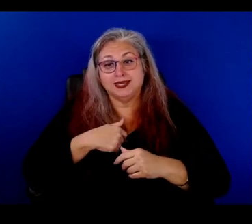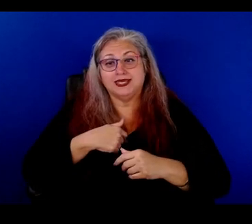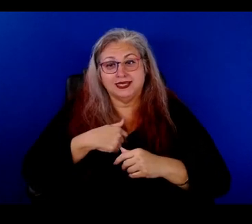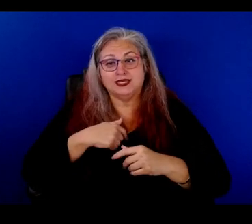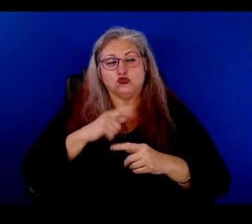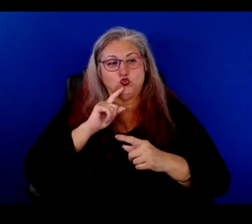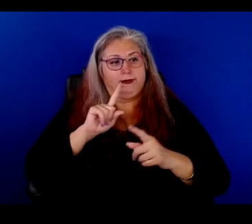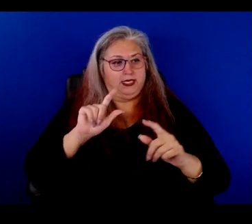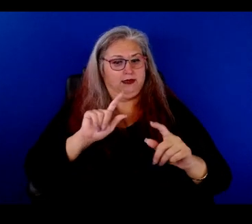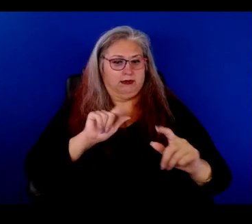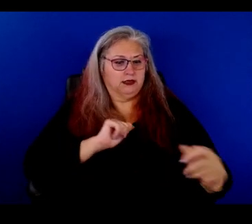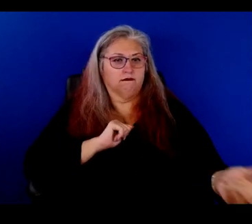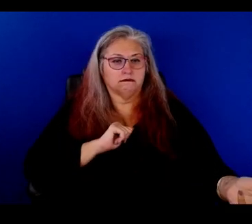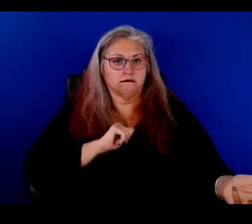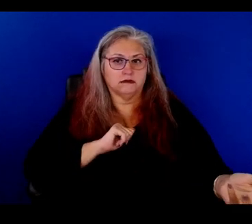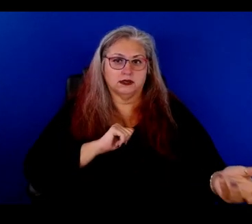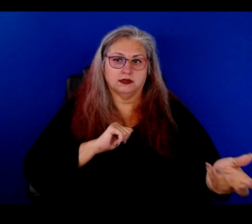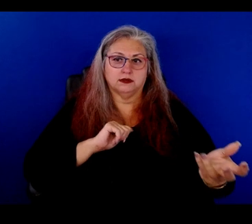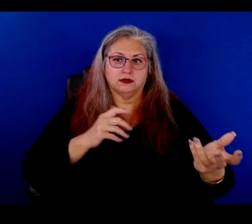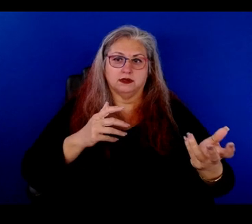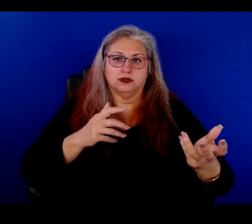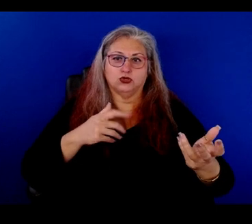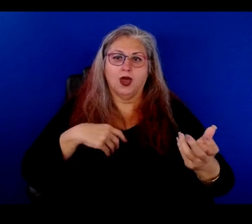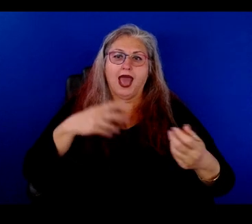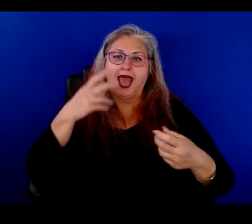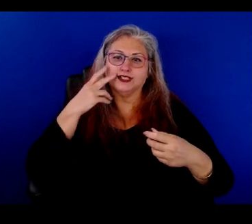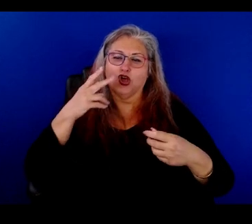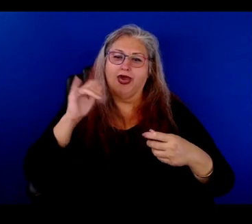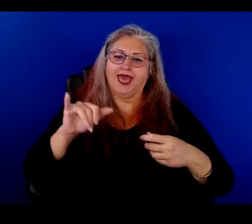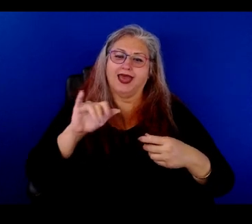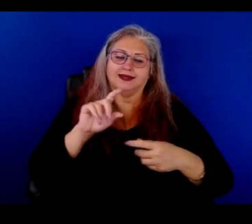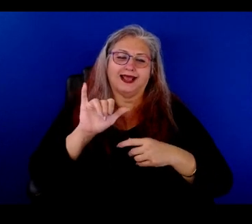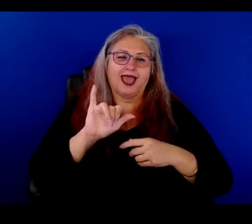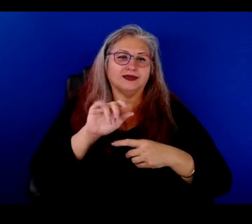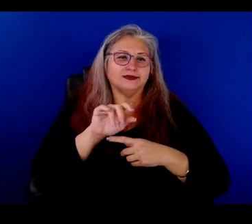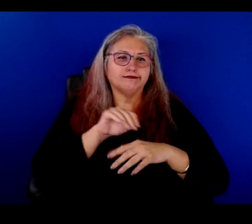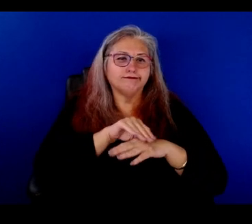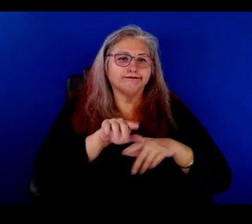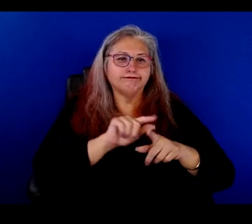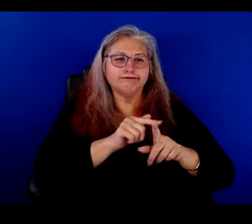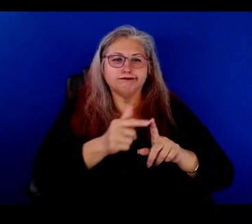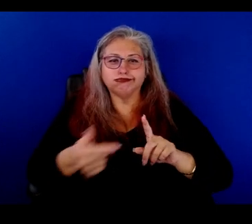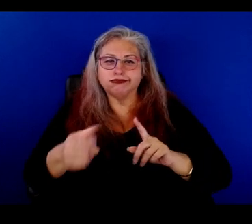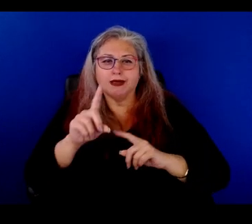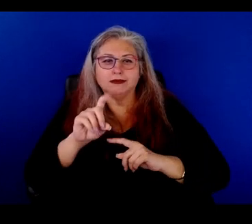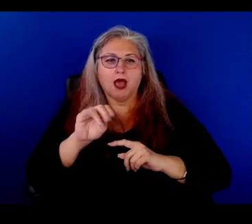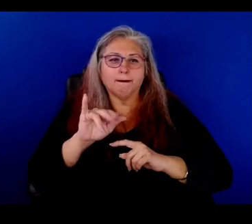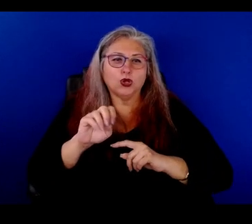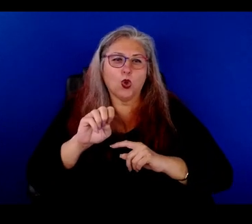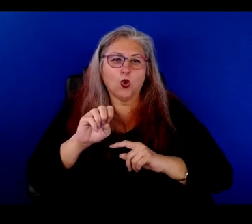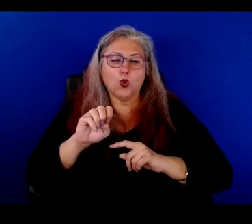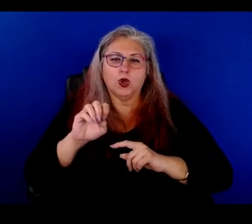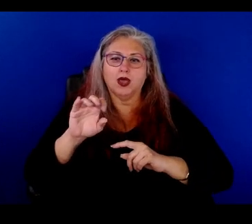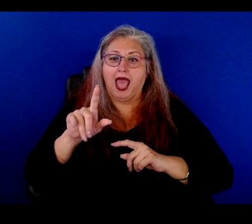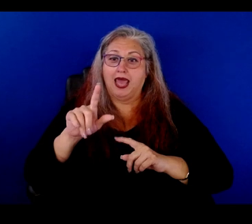me to be me, you know? So it's all that, that domino effect, you know? So that was that Conjunto. And I've